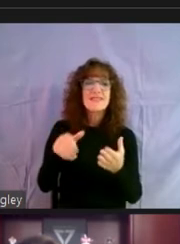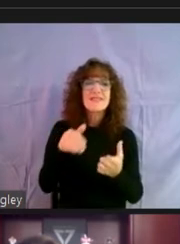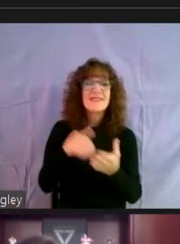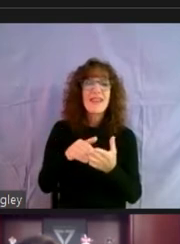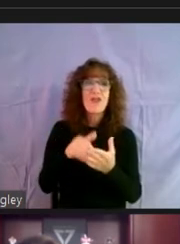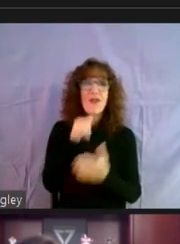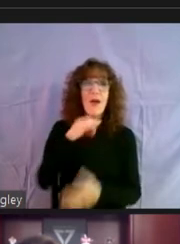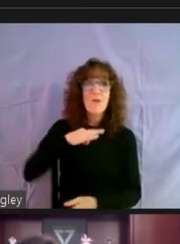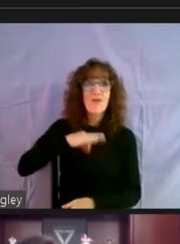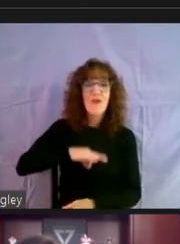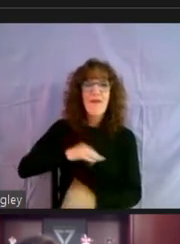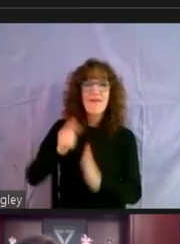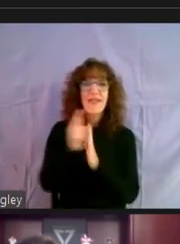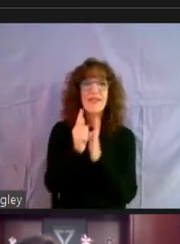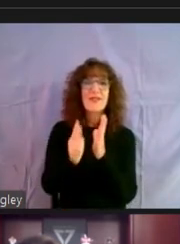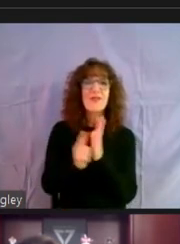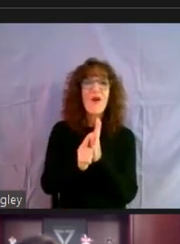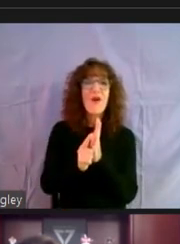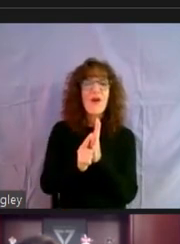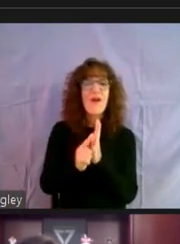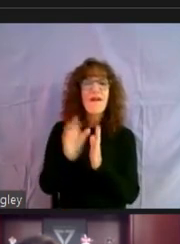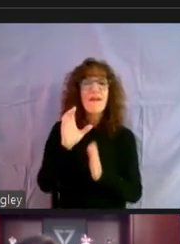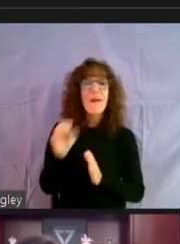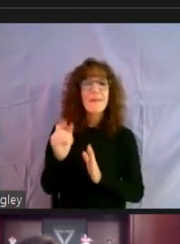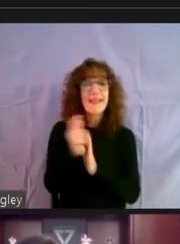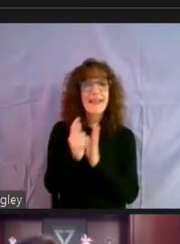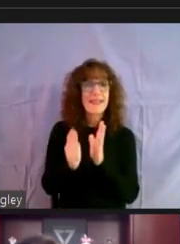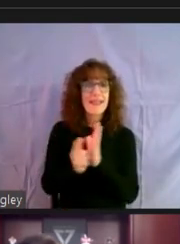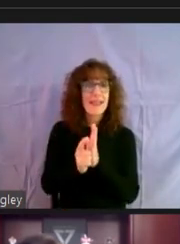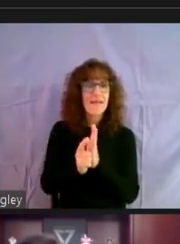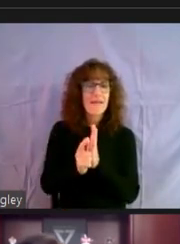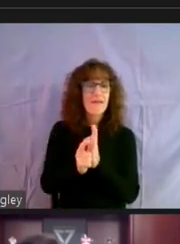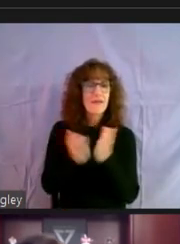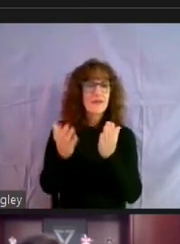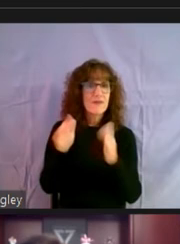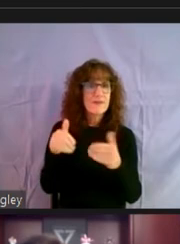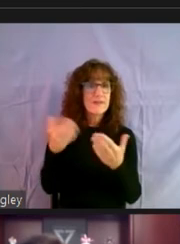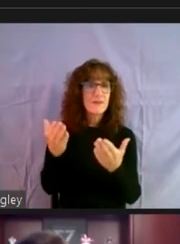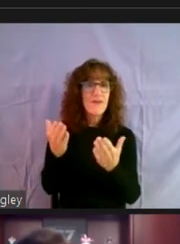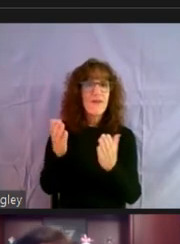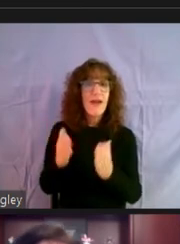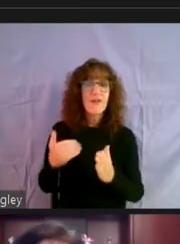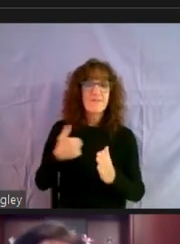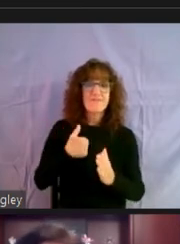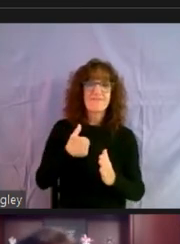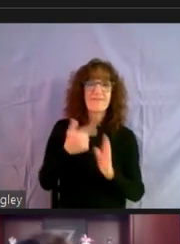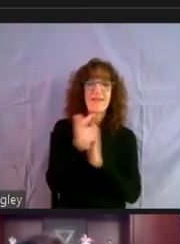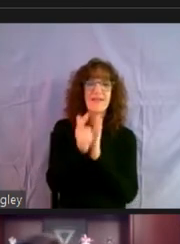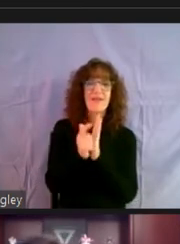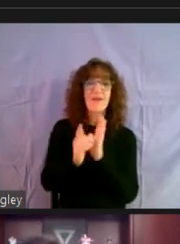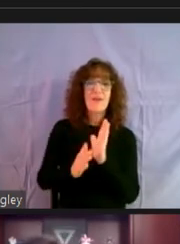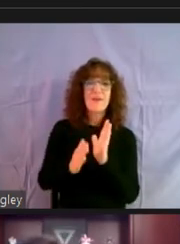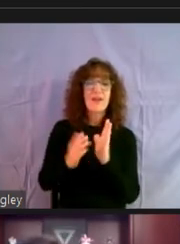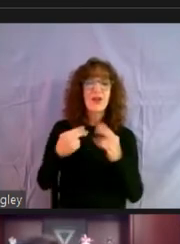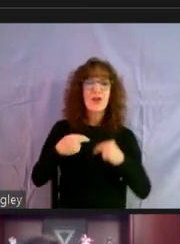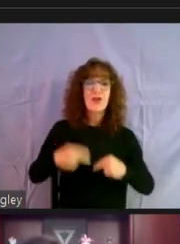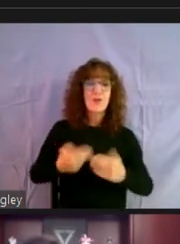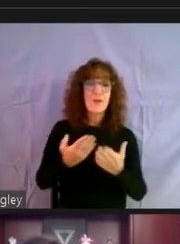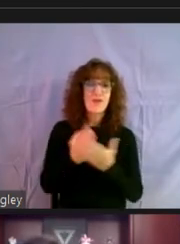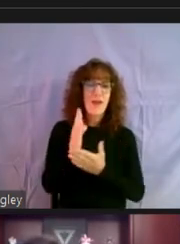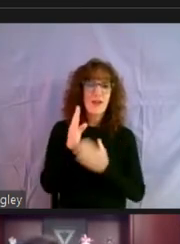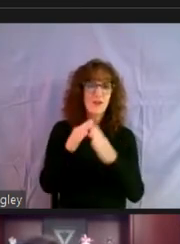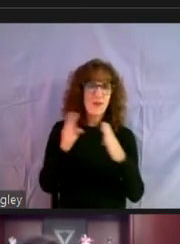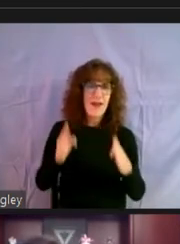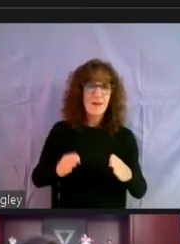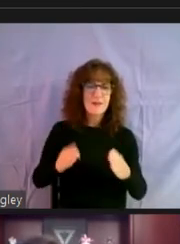-profit law firm, essentially. We're a legal services provider. Um, I'm an attorney in the human right to housing project at our